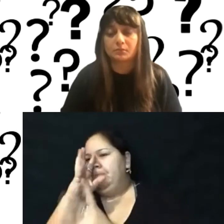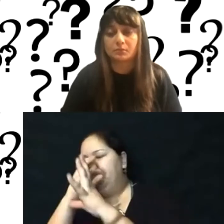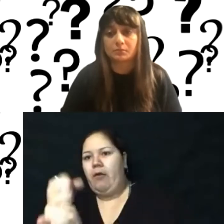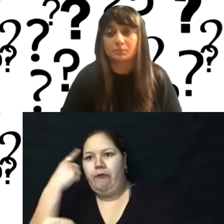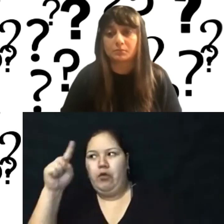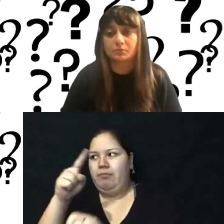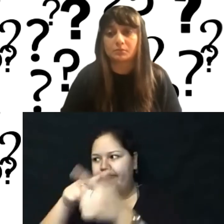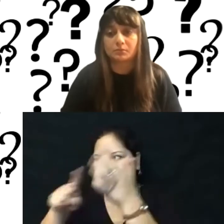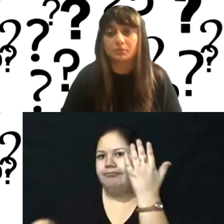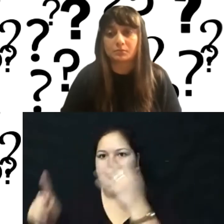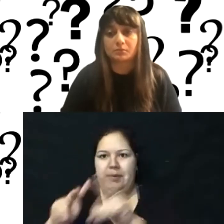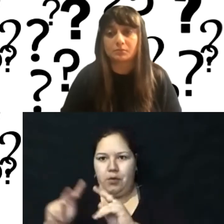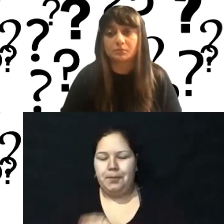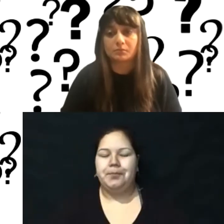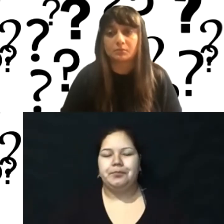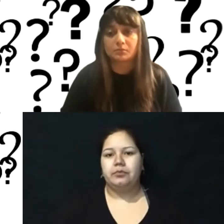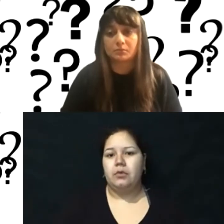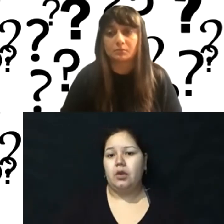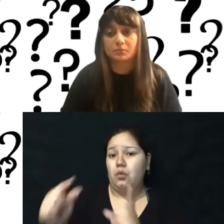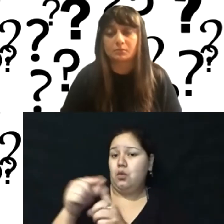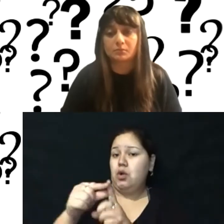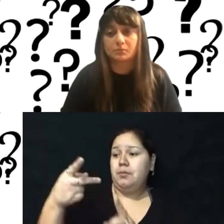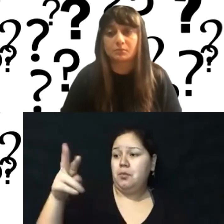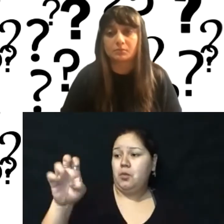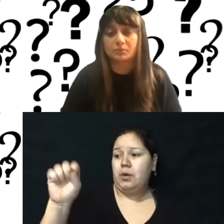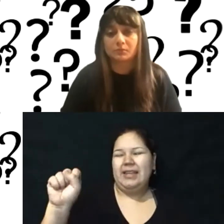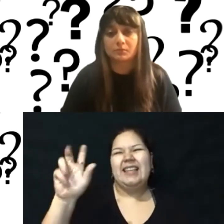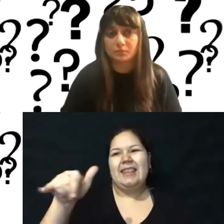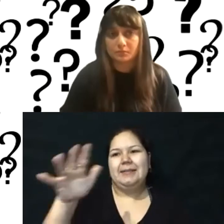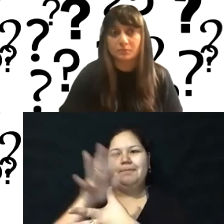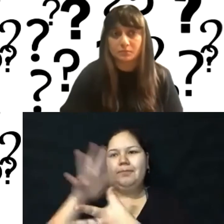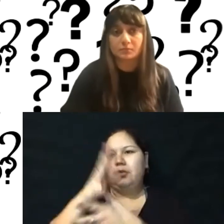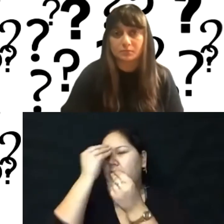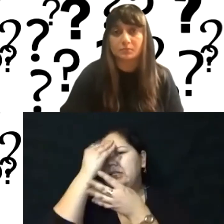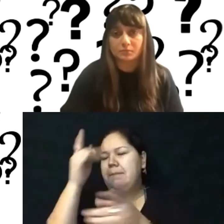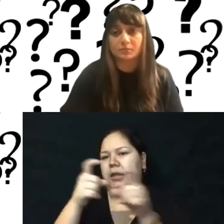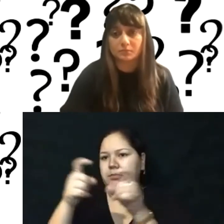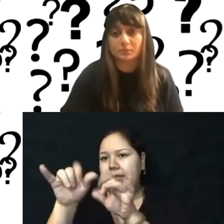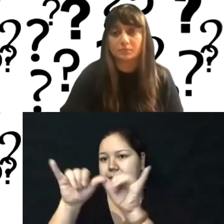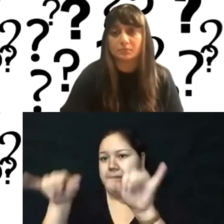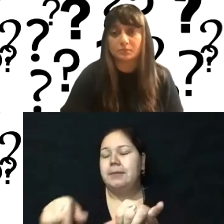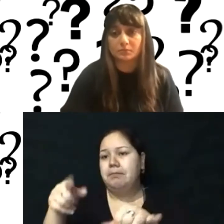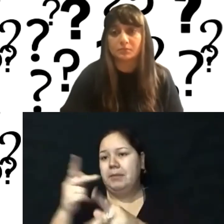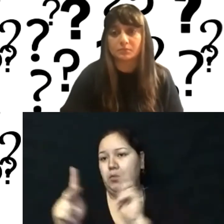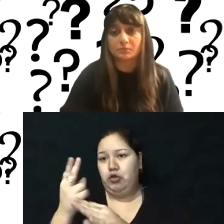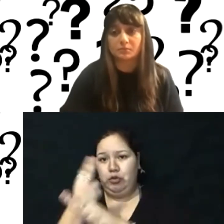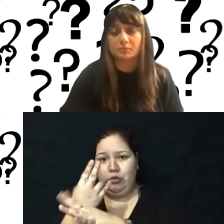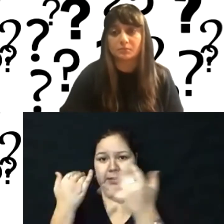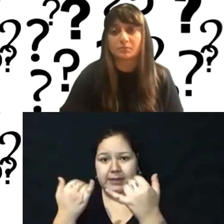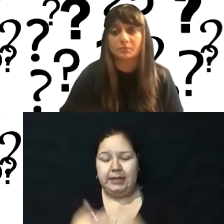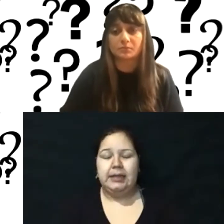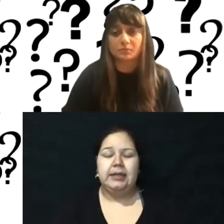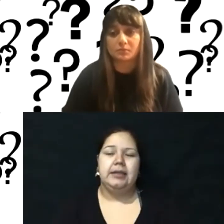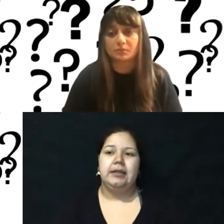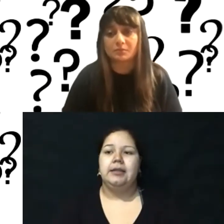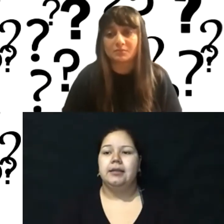WordPress definitely is the largest content management system that people are using today. I think the question